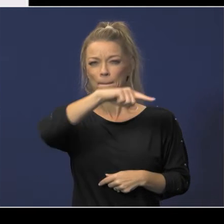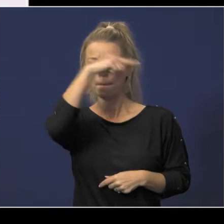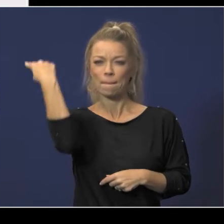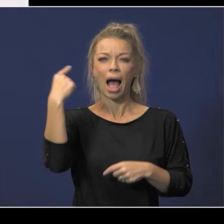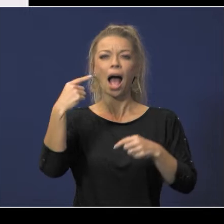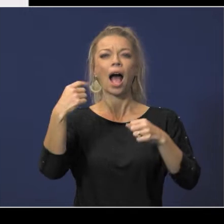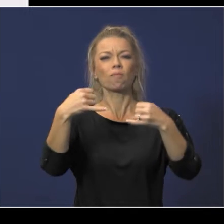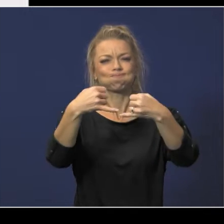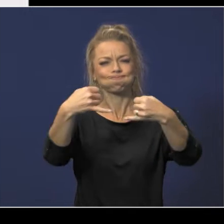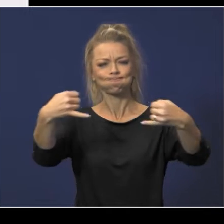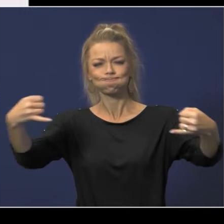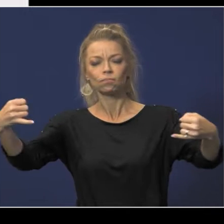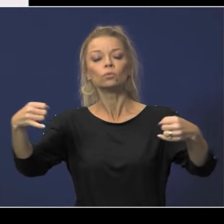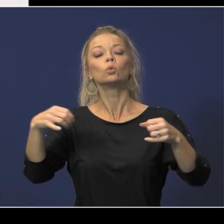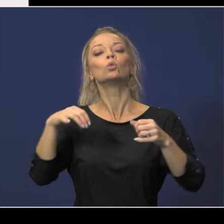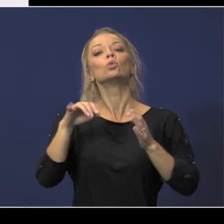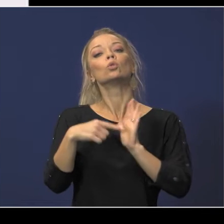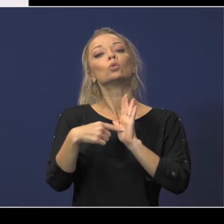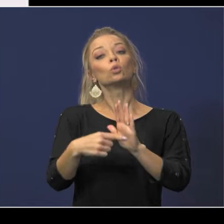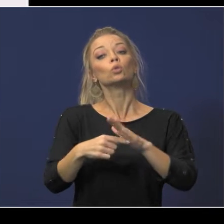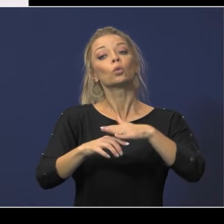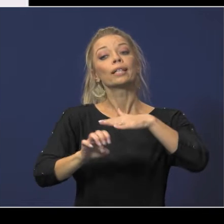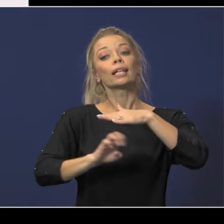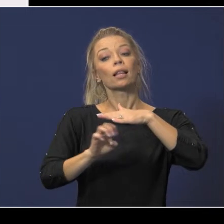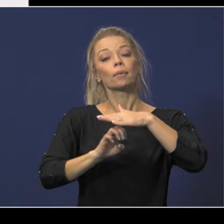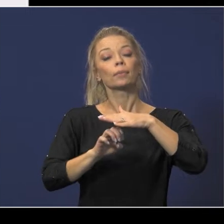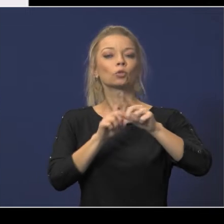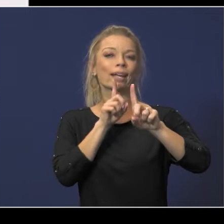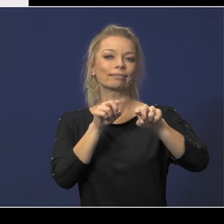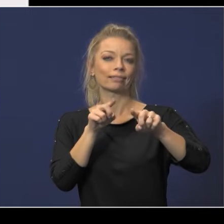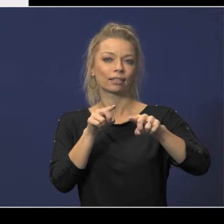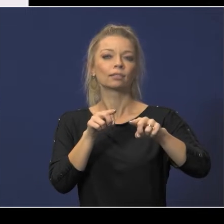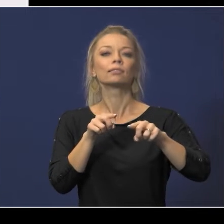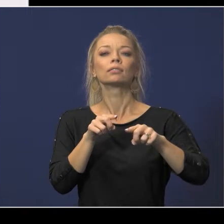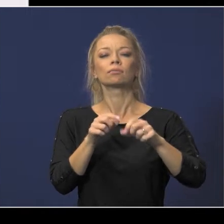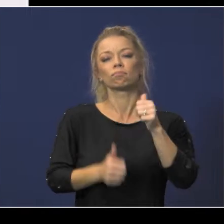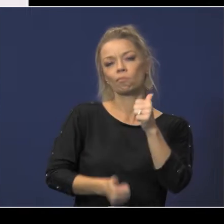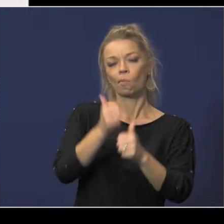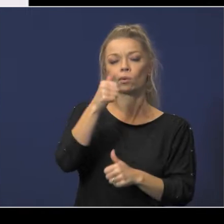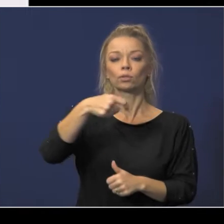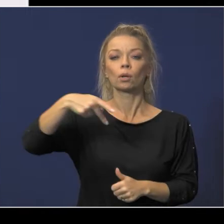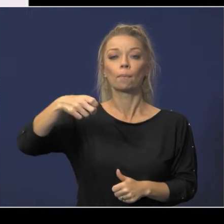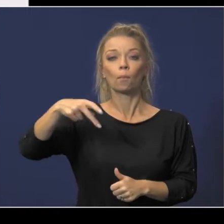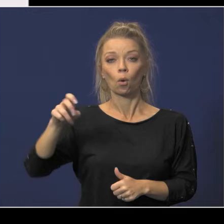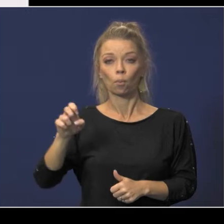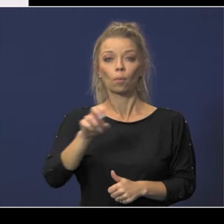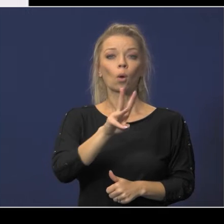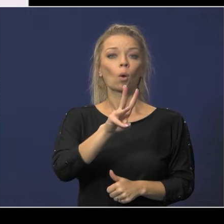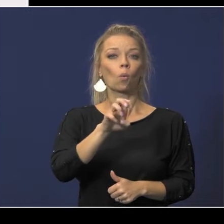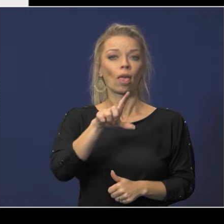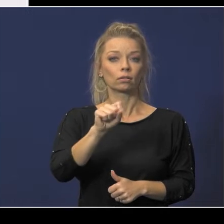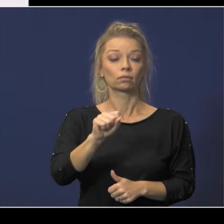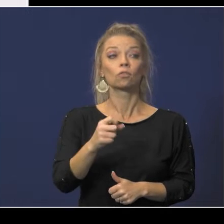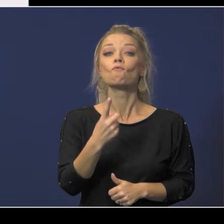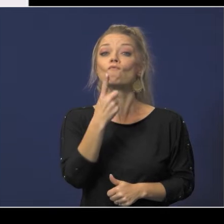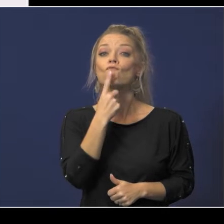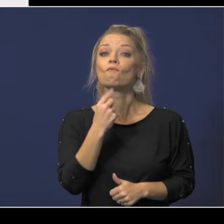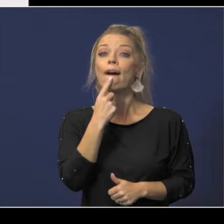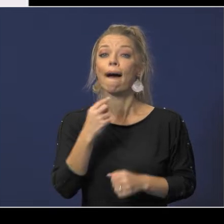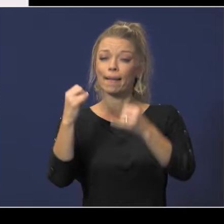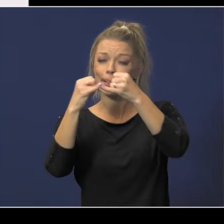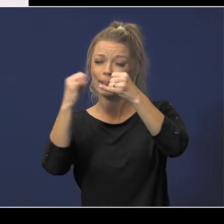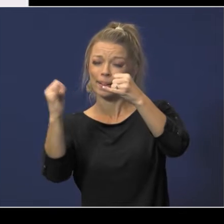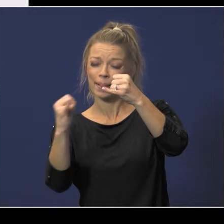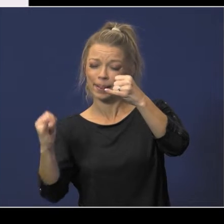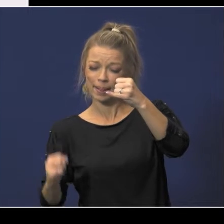of elementary schools prominently pope and wells on this slide the red outlined section within